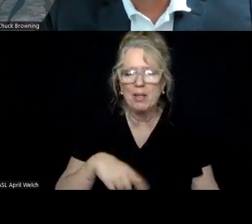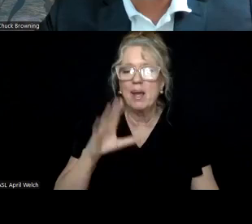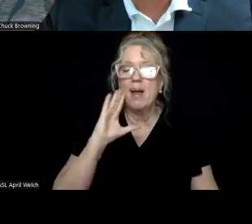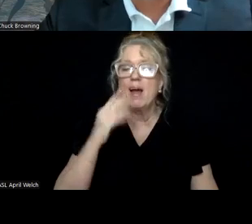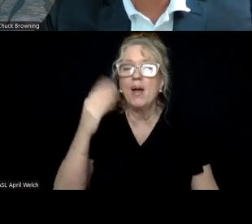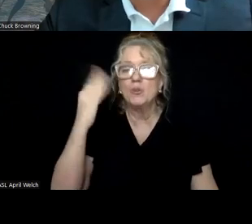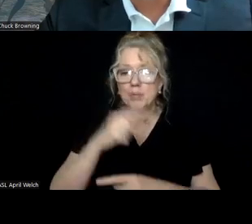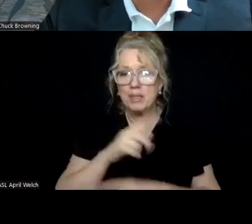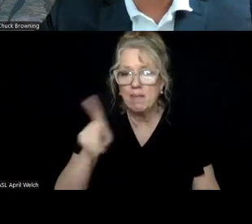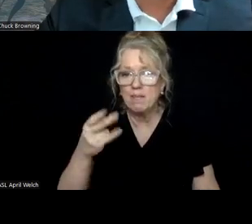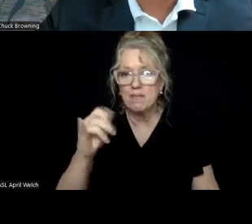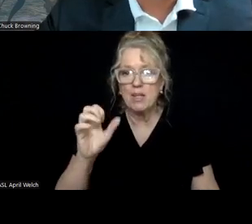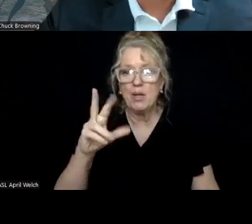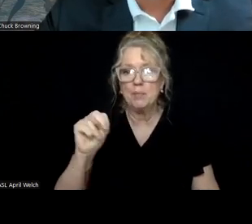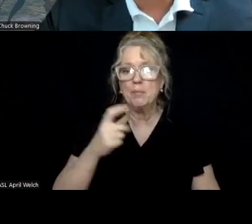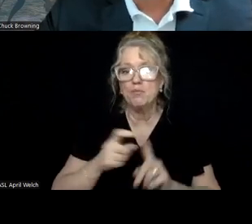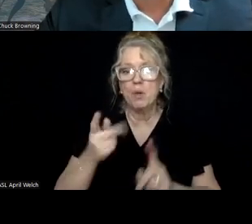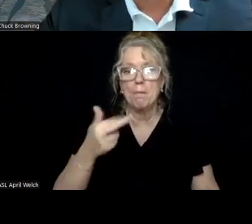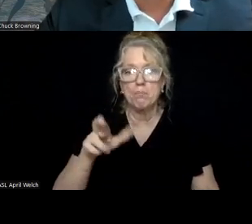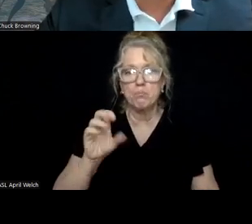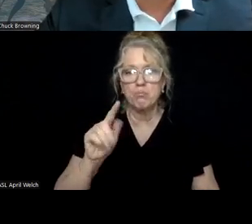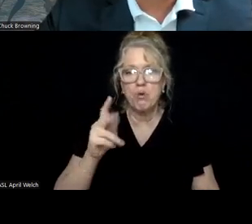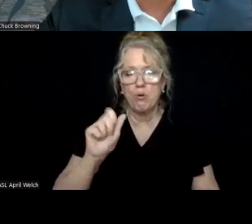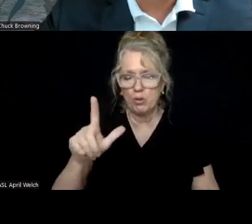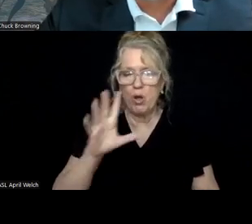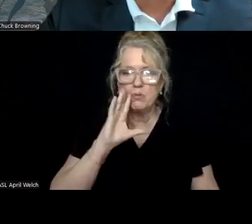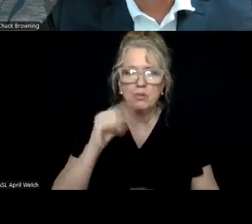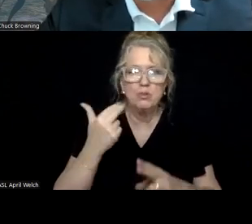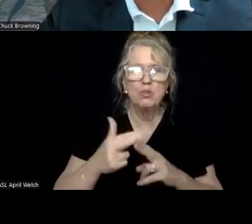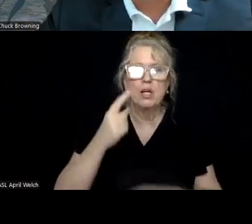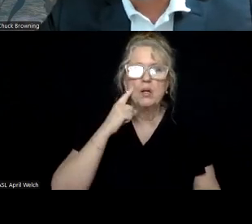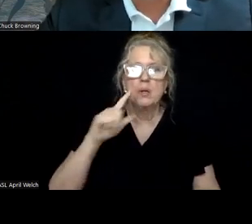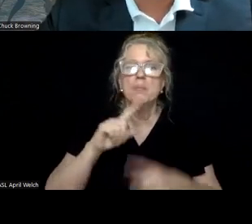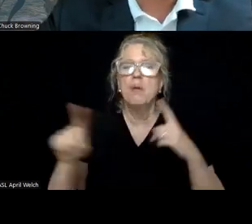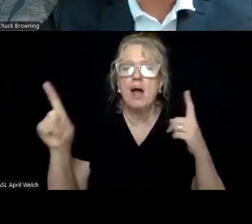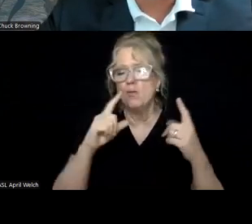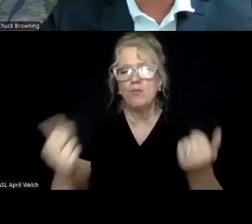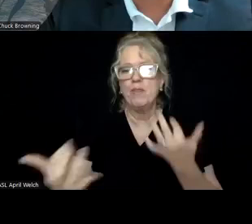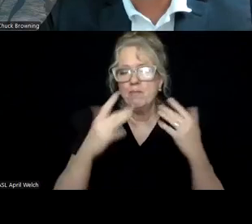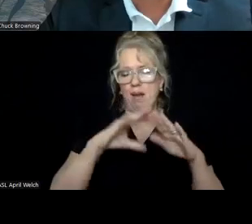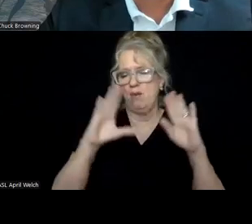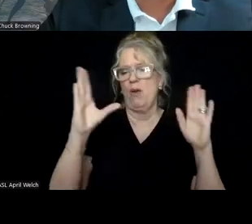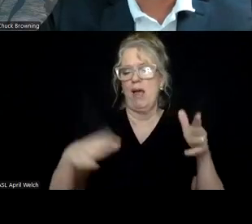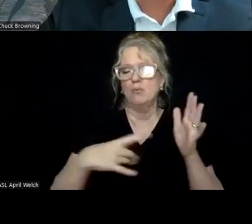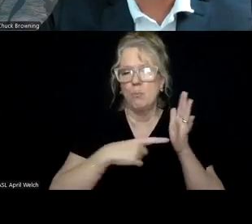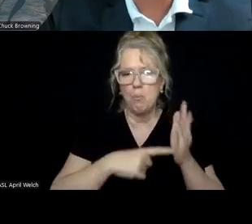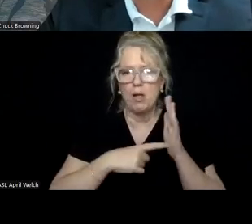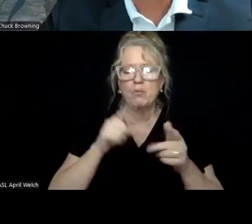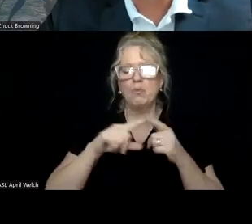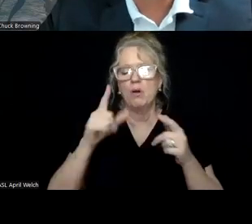speaker today is going to be Phil Evans from Protocol, talking about the firehouse model and underwriting crisis availability.